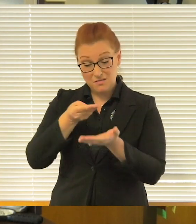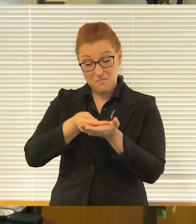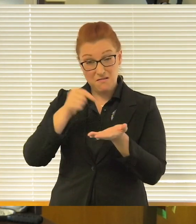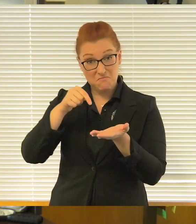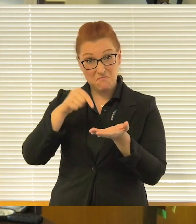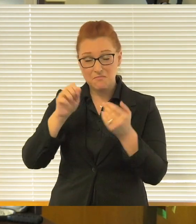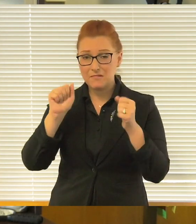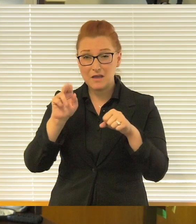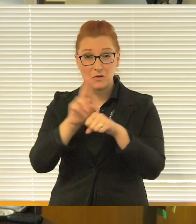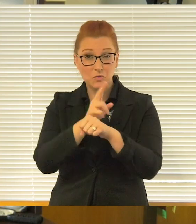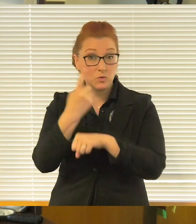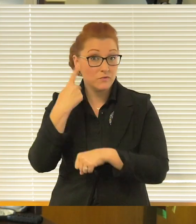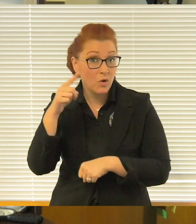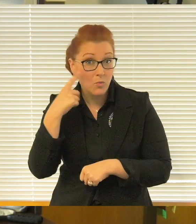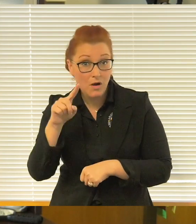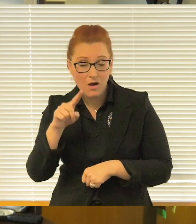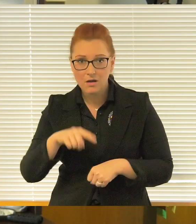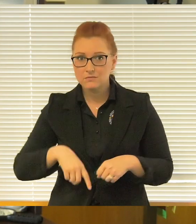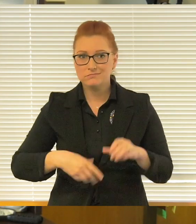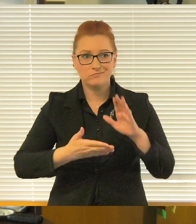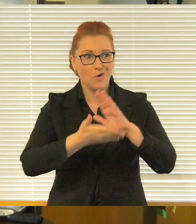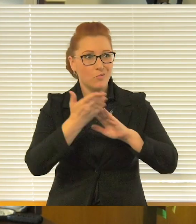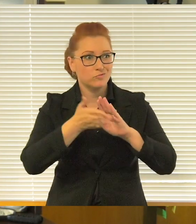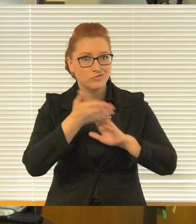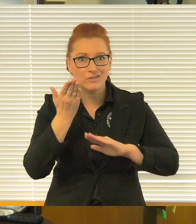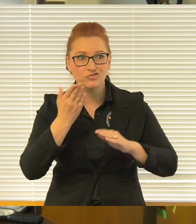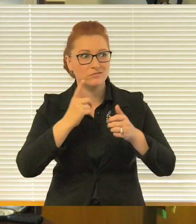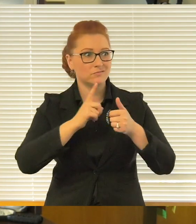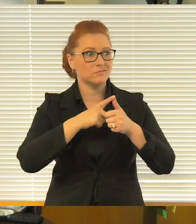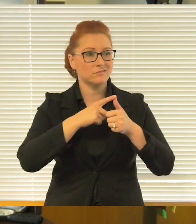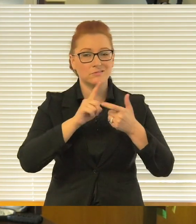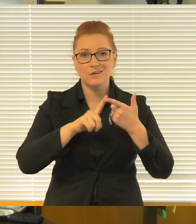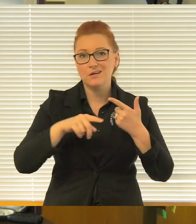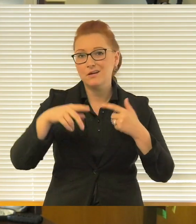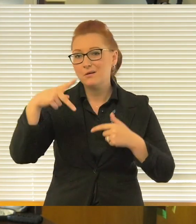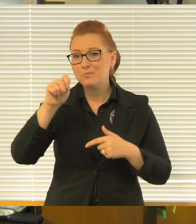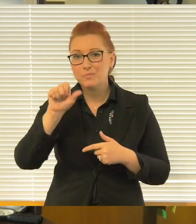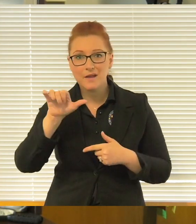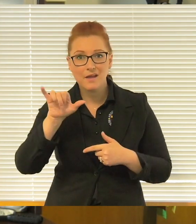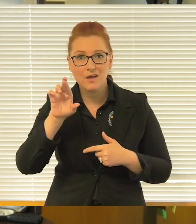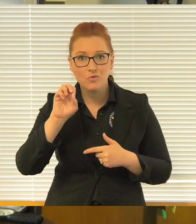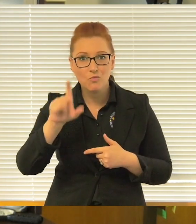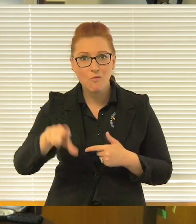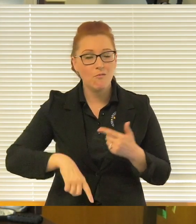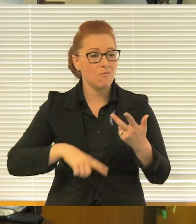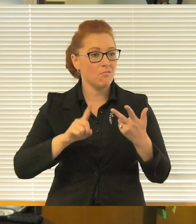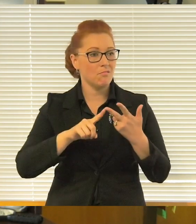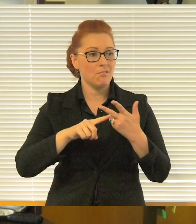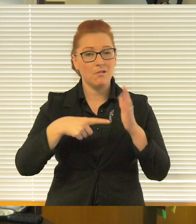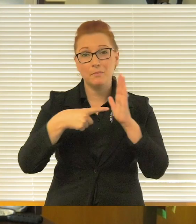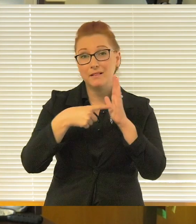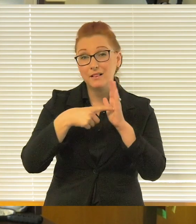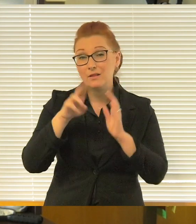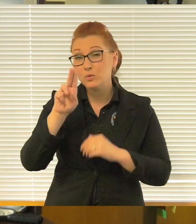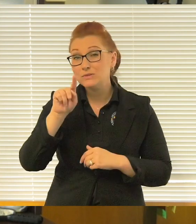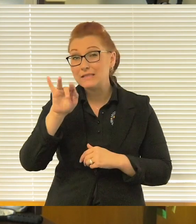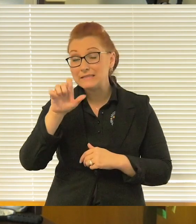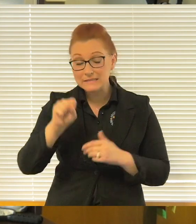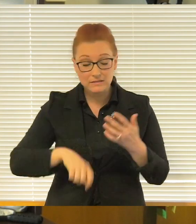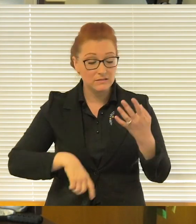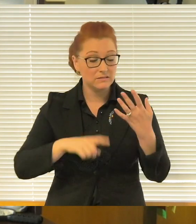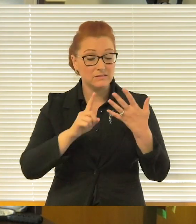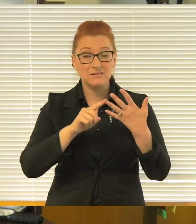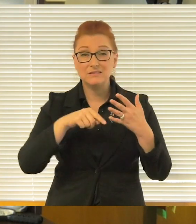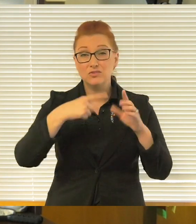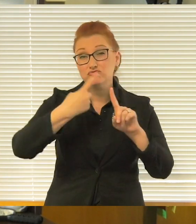can be used to cover operational expenses such as payrolls, utilities, rent, lease payments,